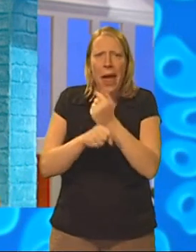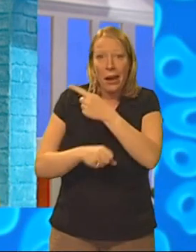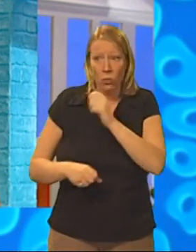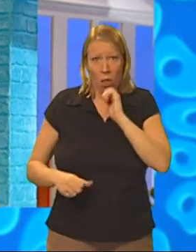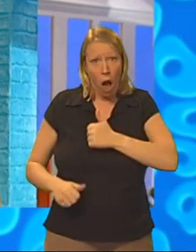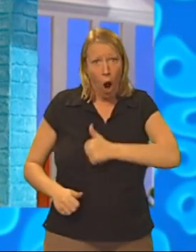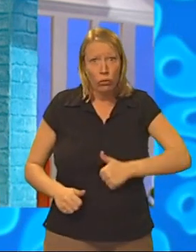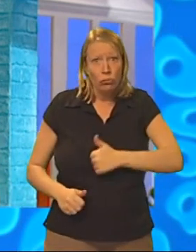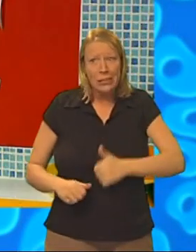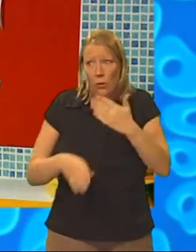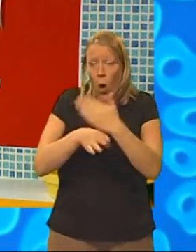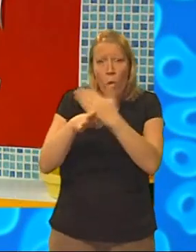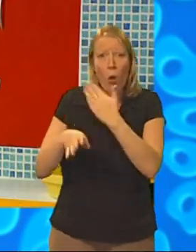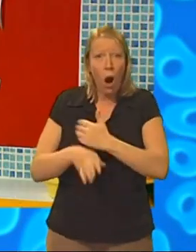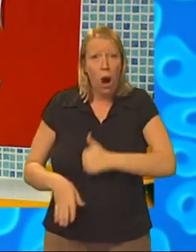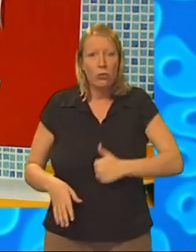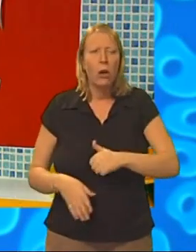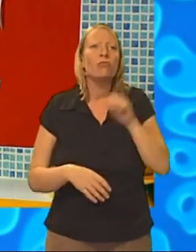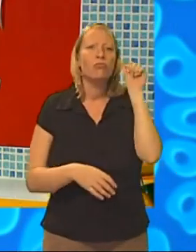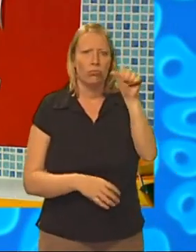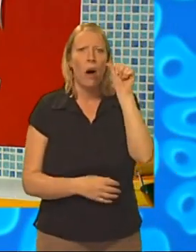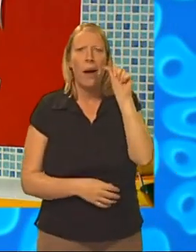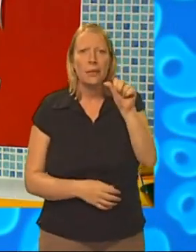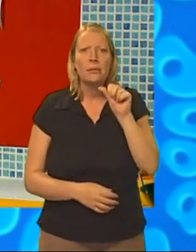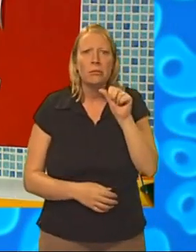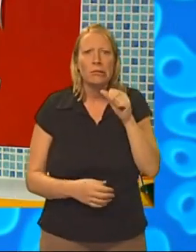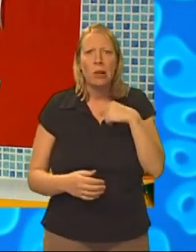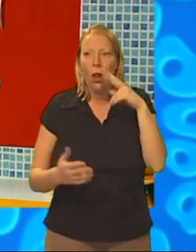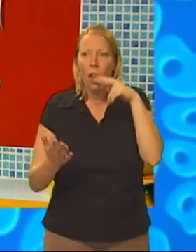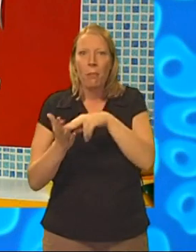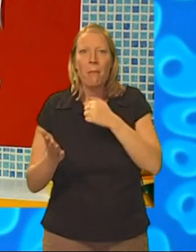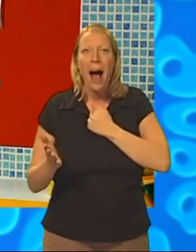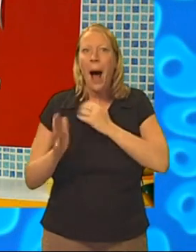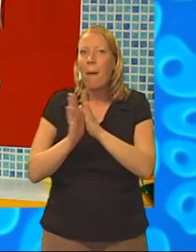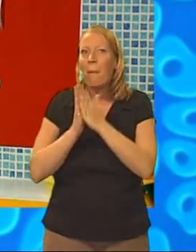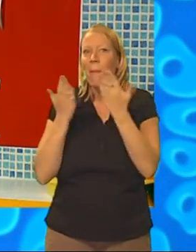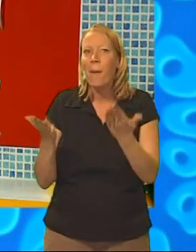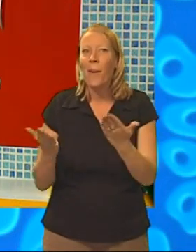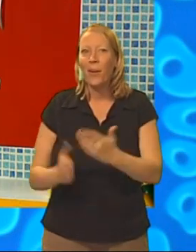hungry after all that work. You're right, Ben. I think it's time to look in my book.